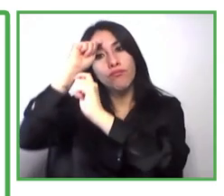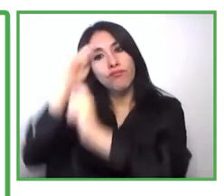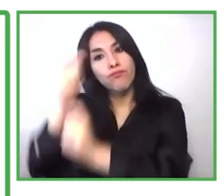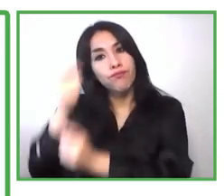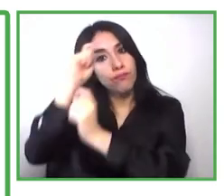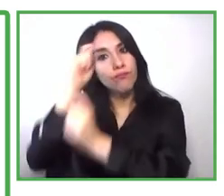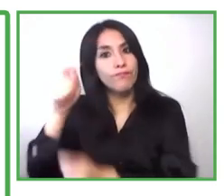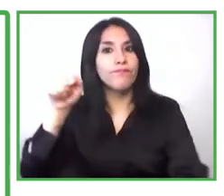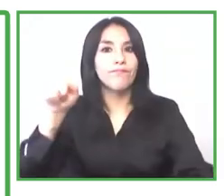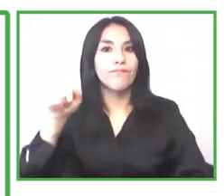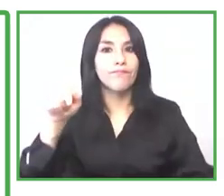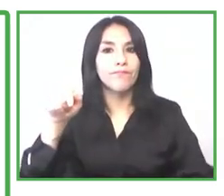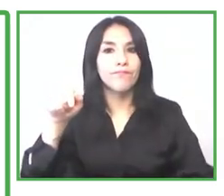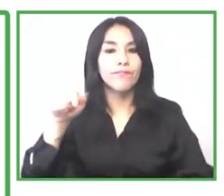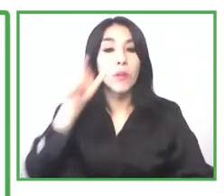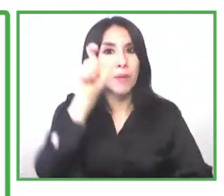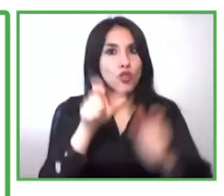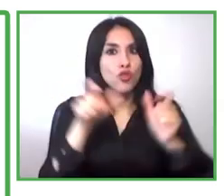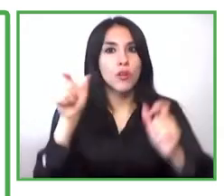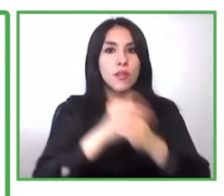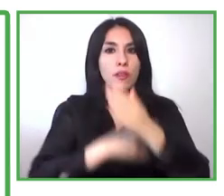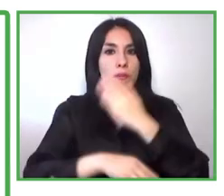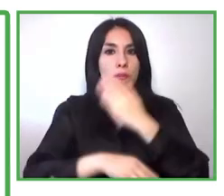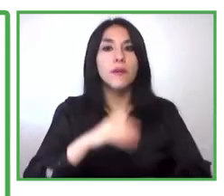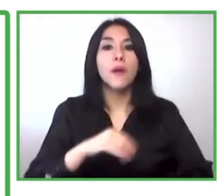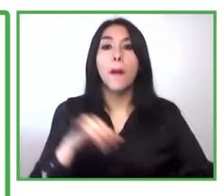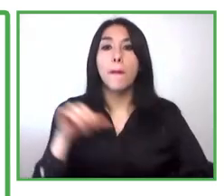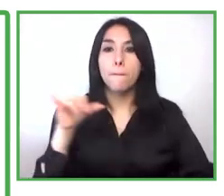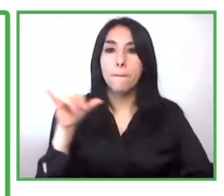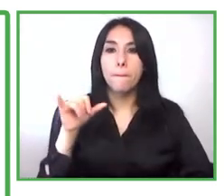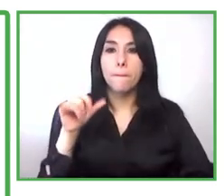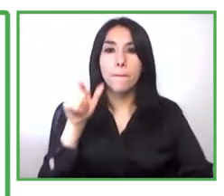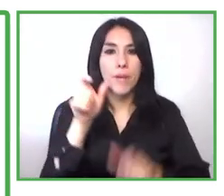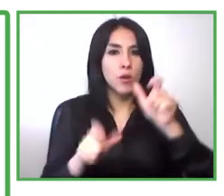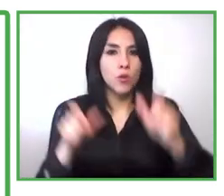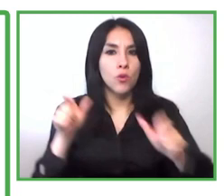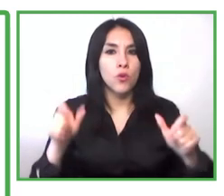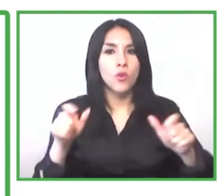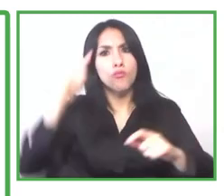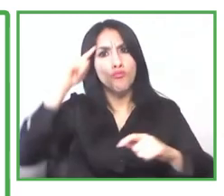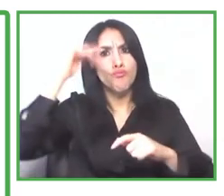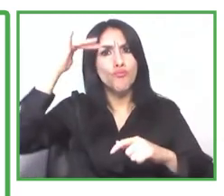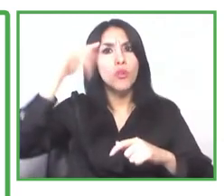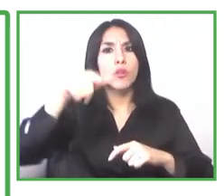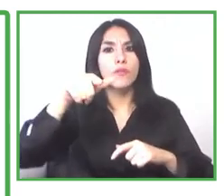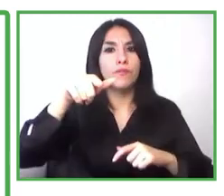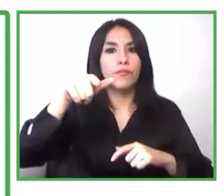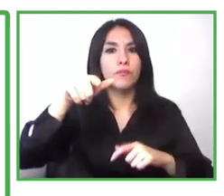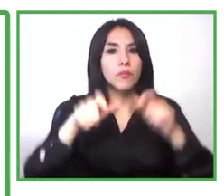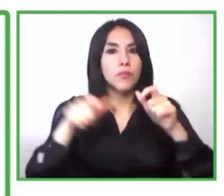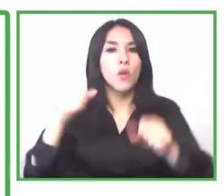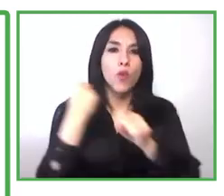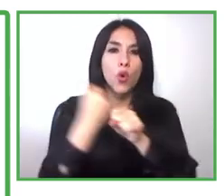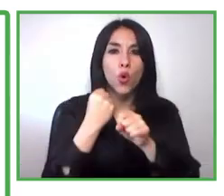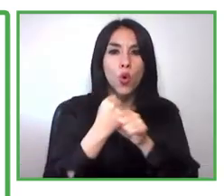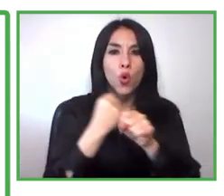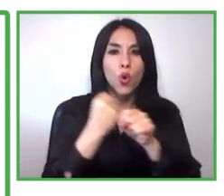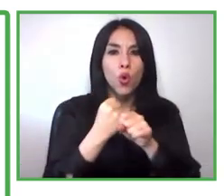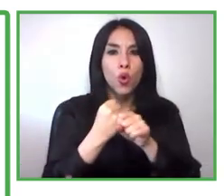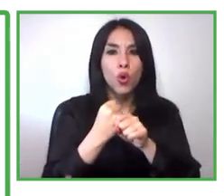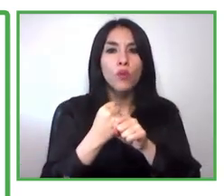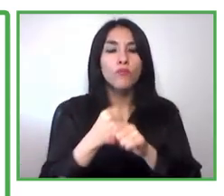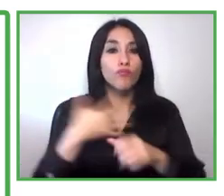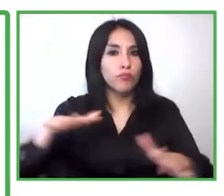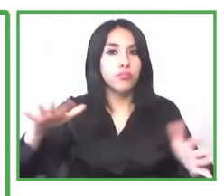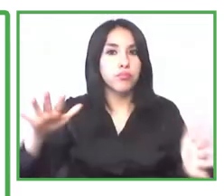are our main reason of existence and towards whom we work every day specifically the